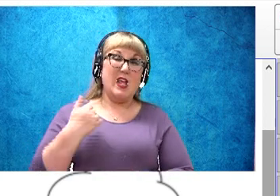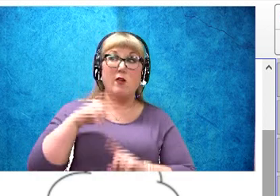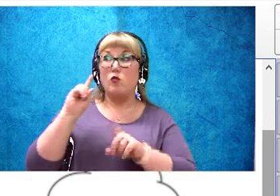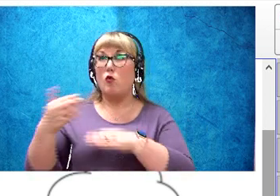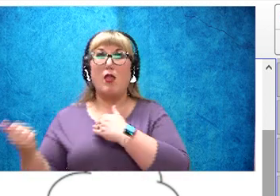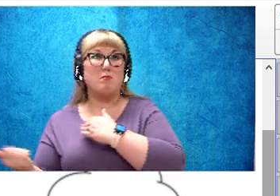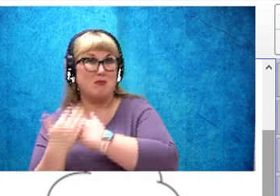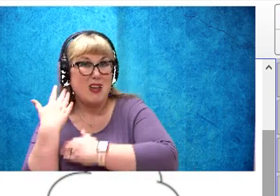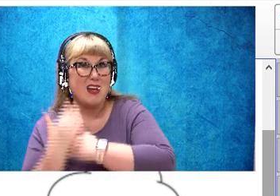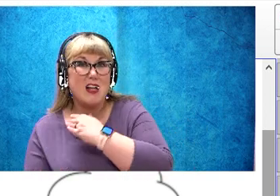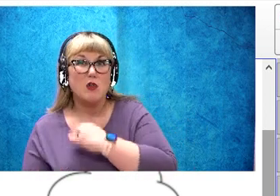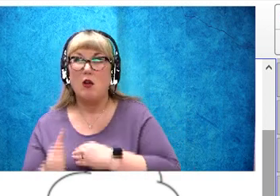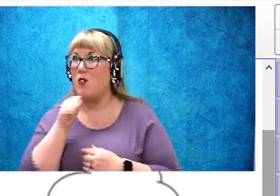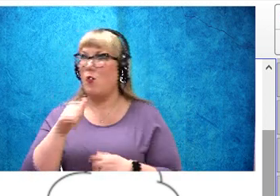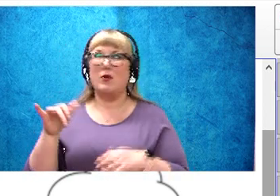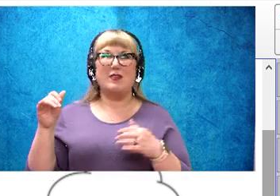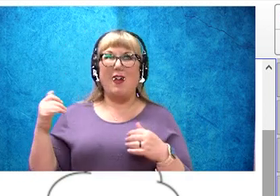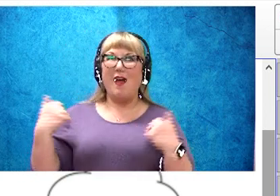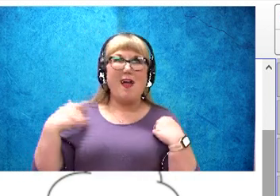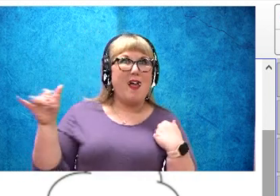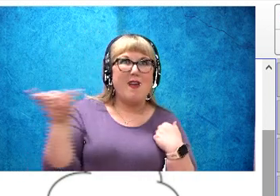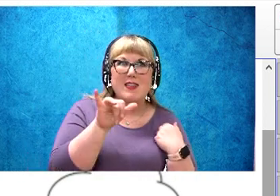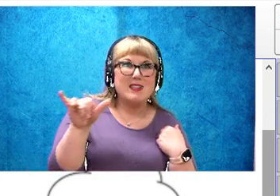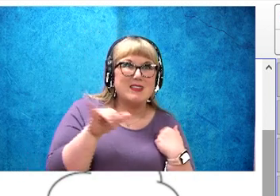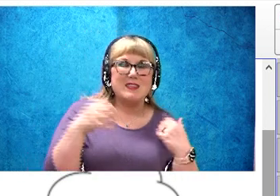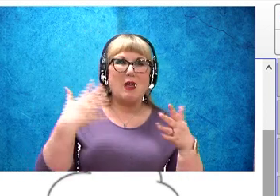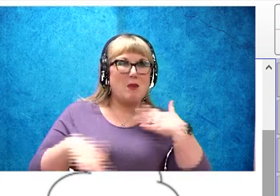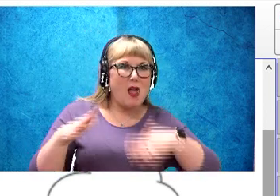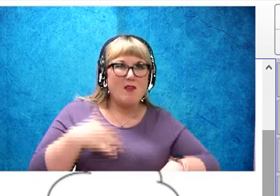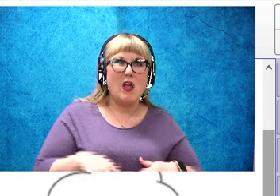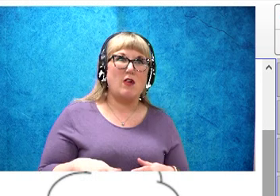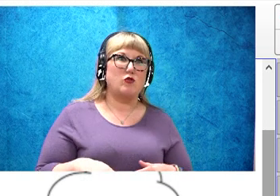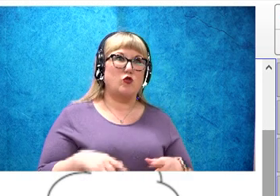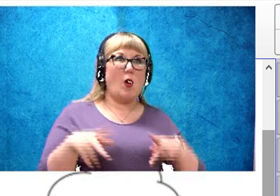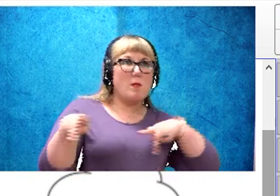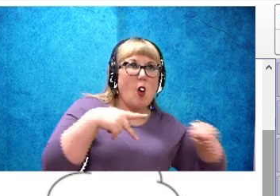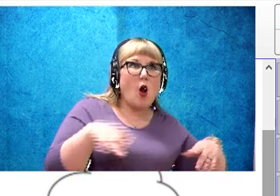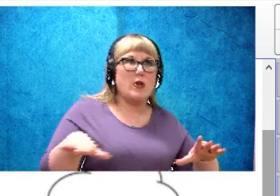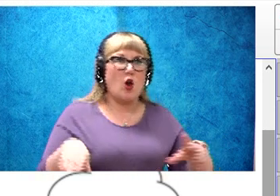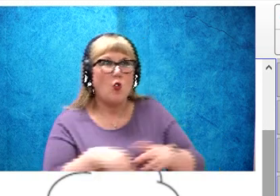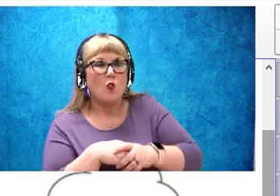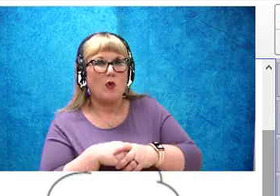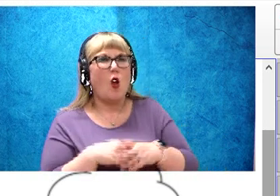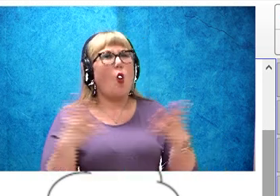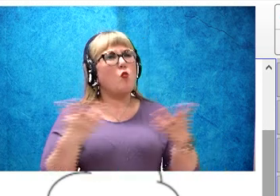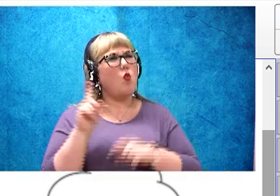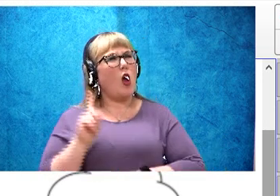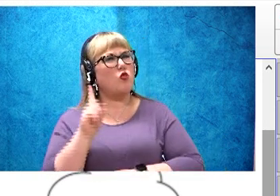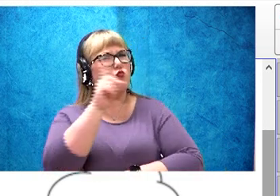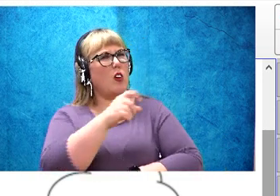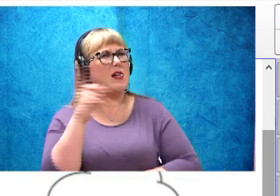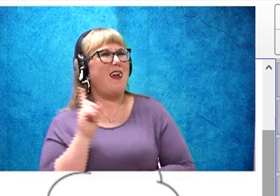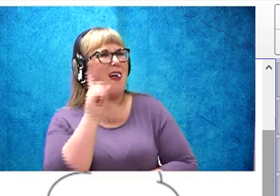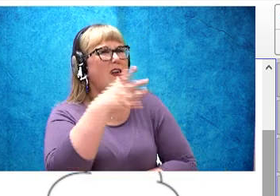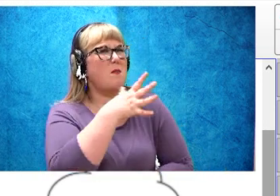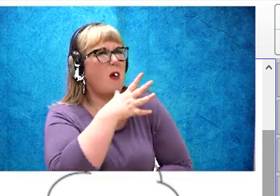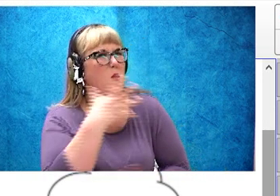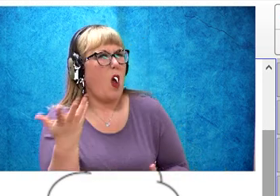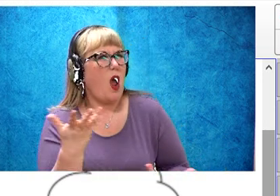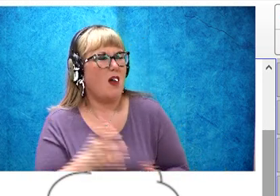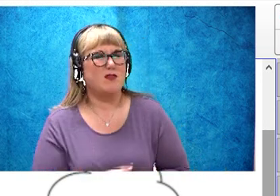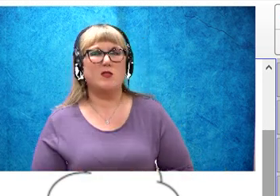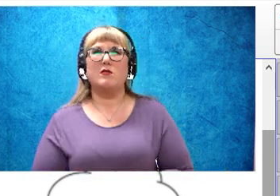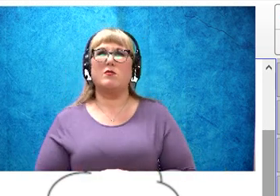the beach you wouldn't wear that same outfit to a party or to a wedding, so what question could you ask mom to help you understand